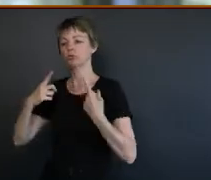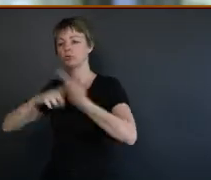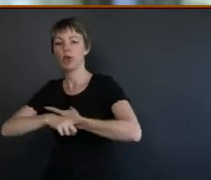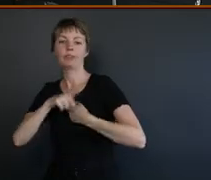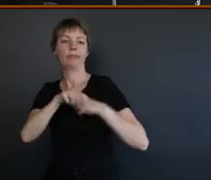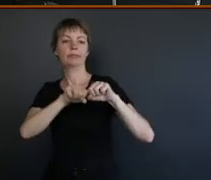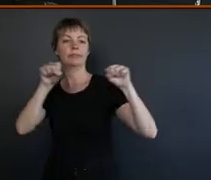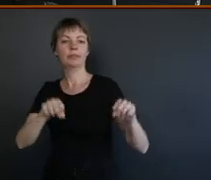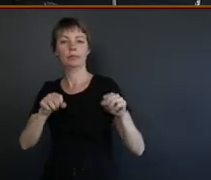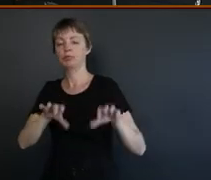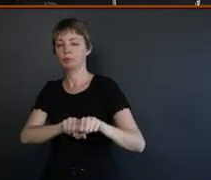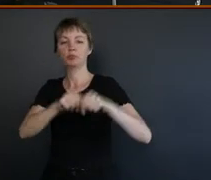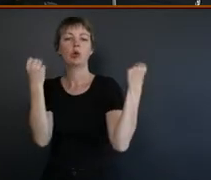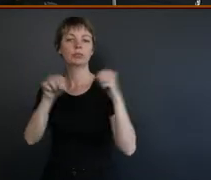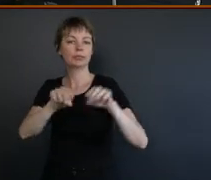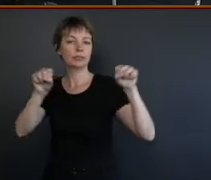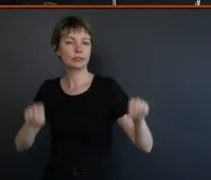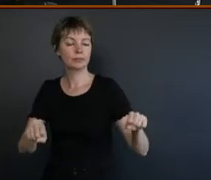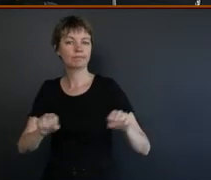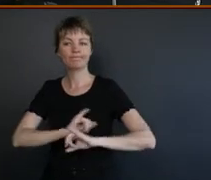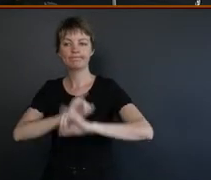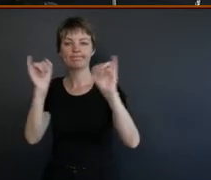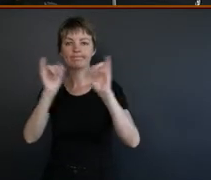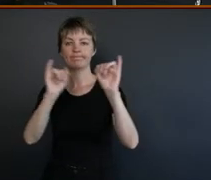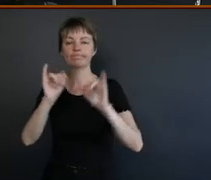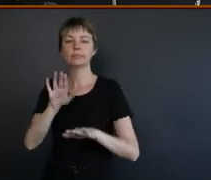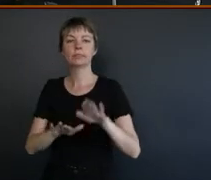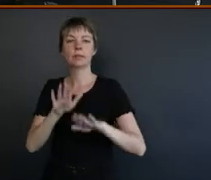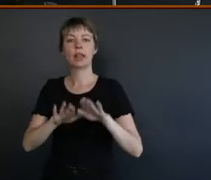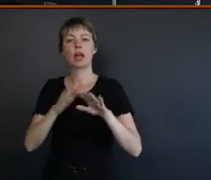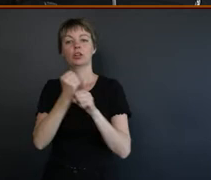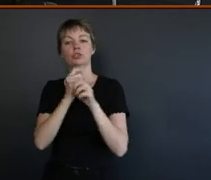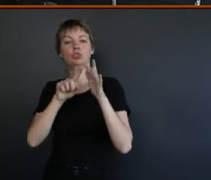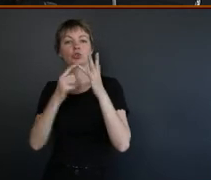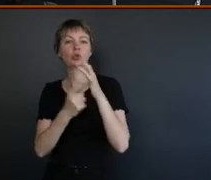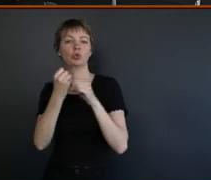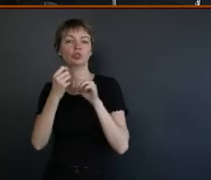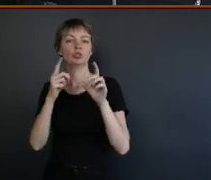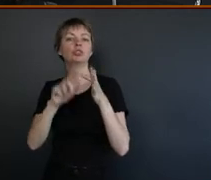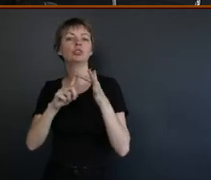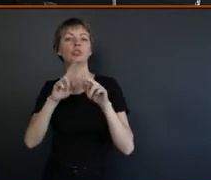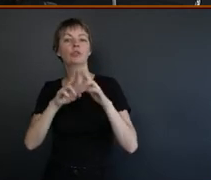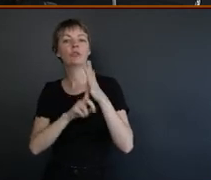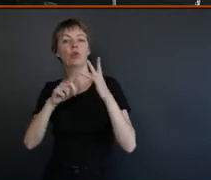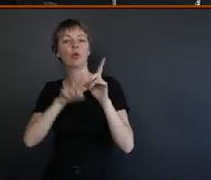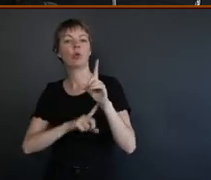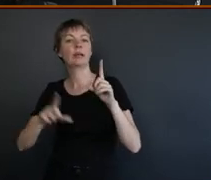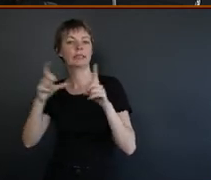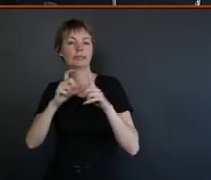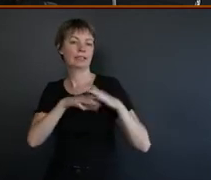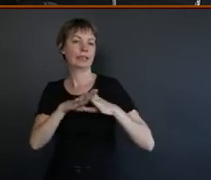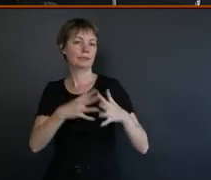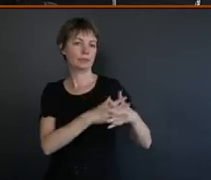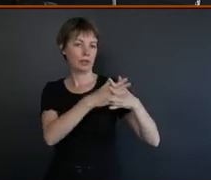The tragic similarities to the George Floyd case in the US have triggered a new wave of public anger and